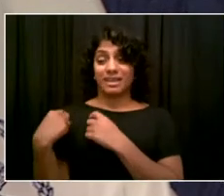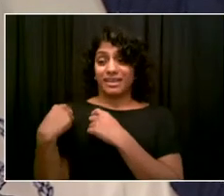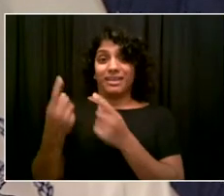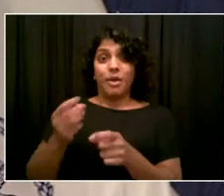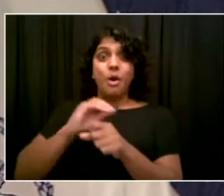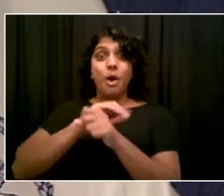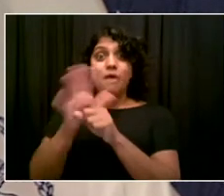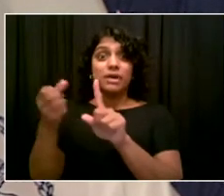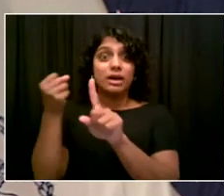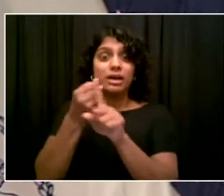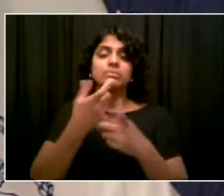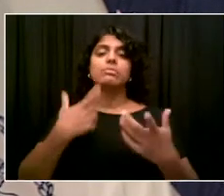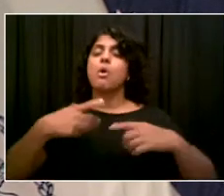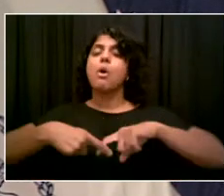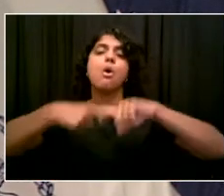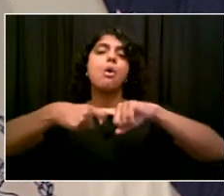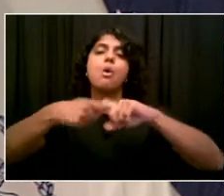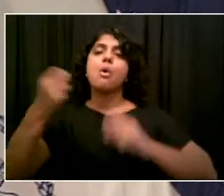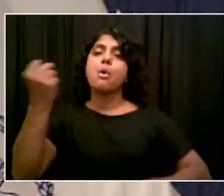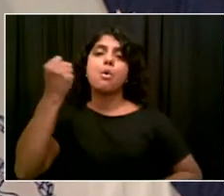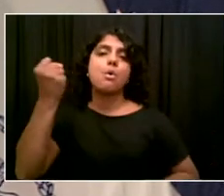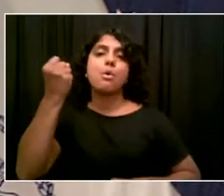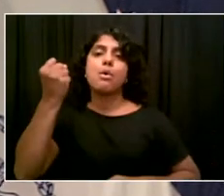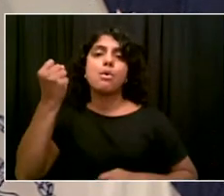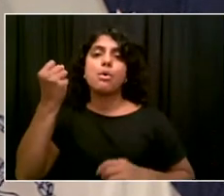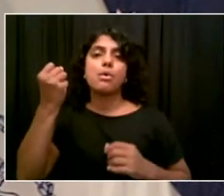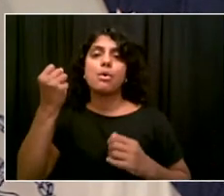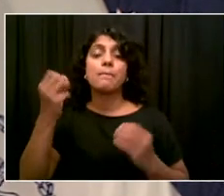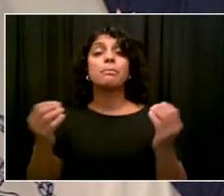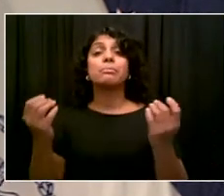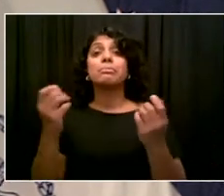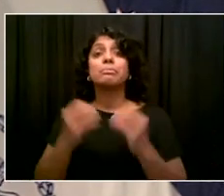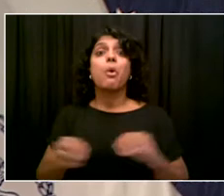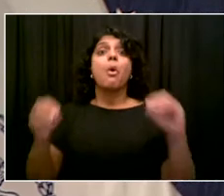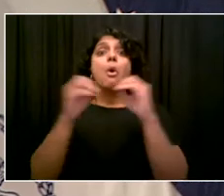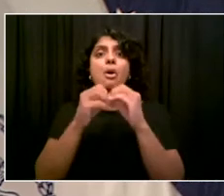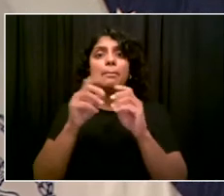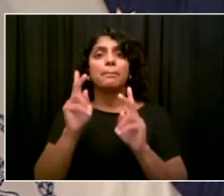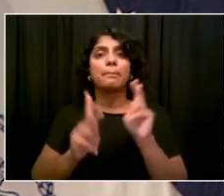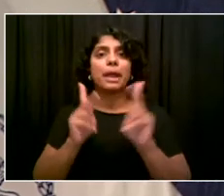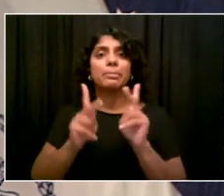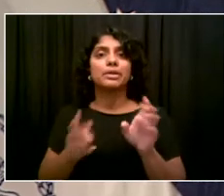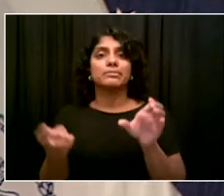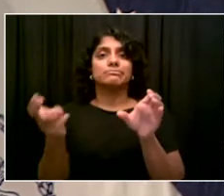the support for mass transit. So, we'll get back to you today with an update on each of those pieces.